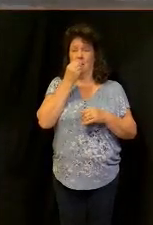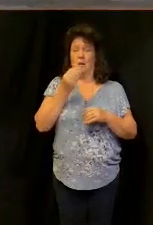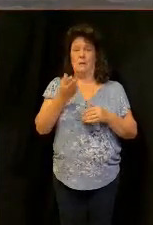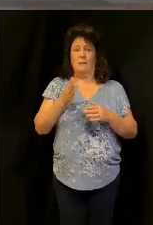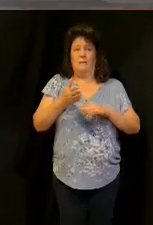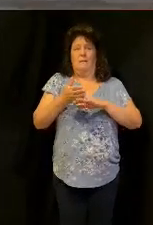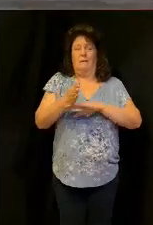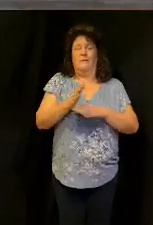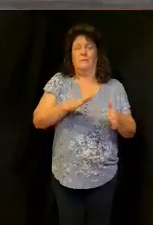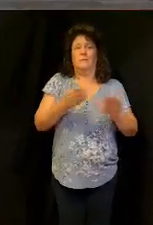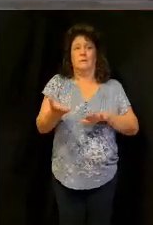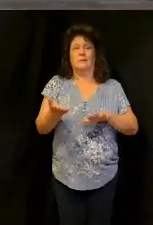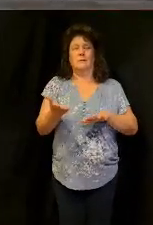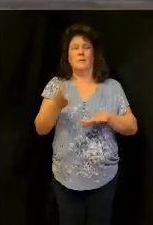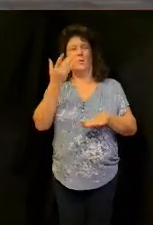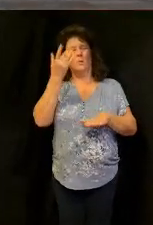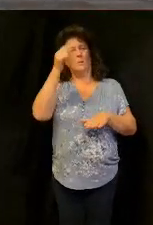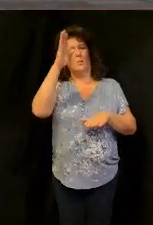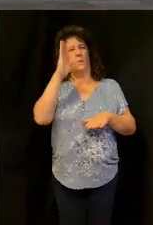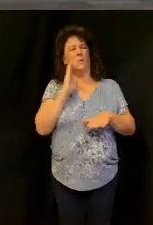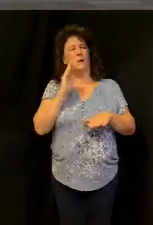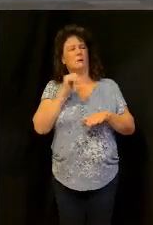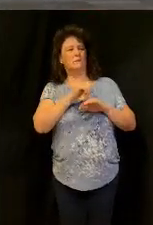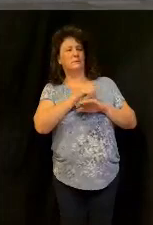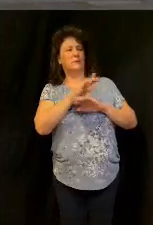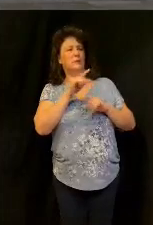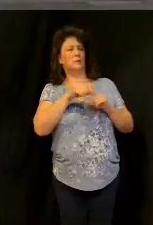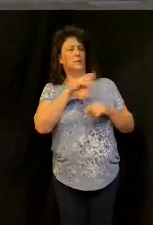why would he do that why did he send to a rich woman